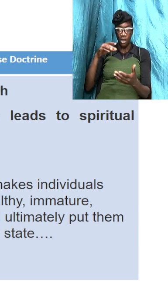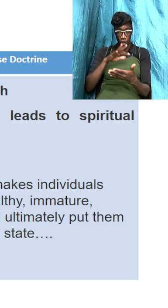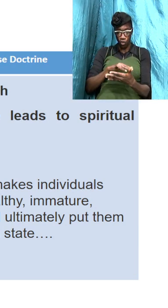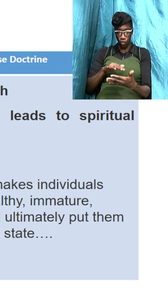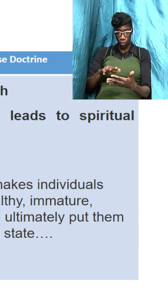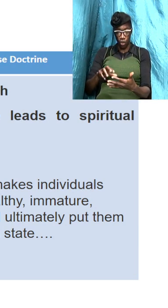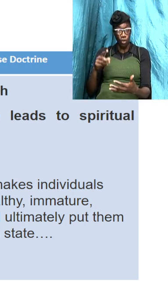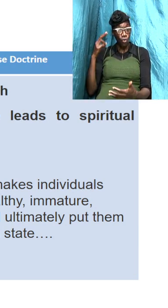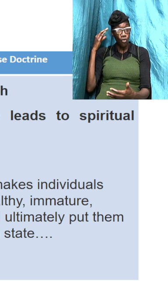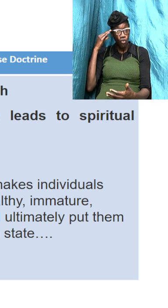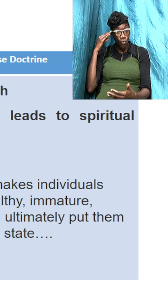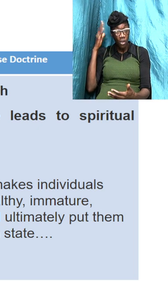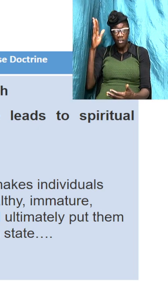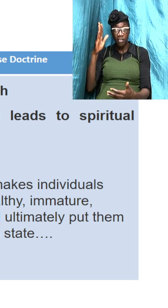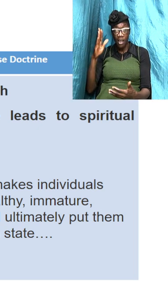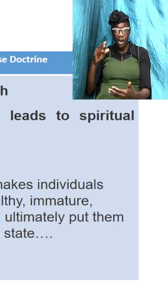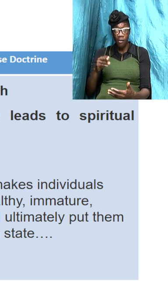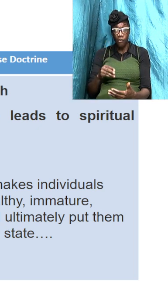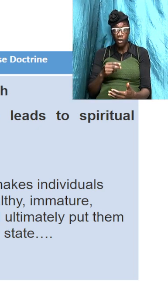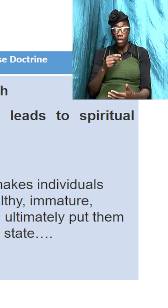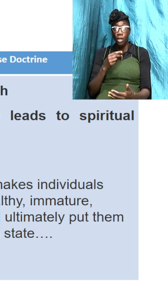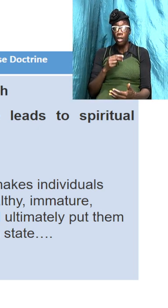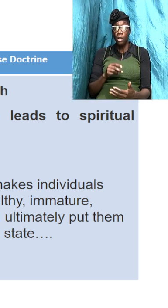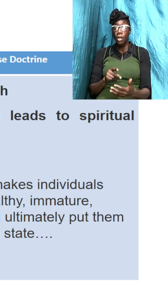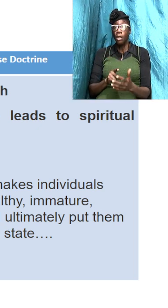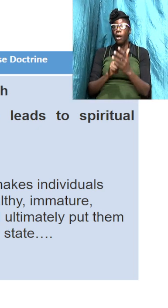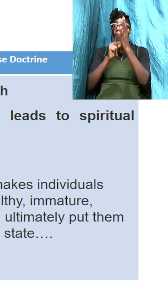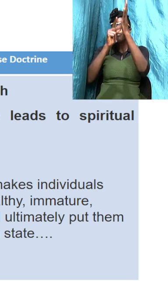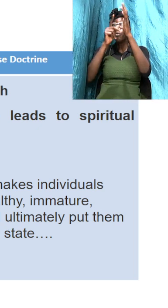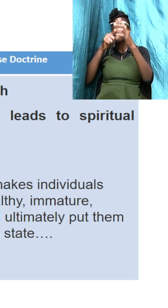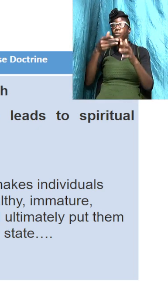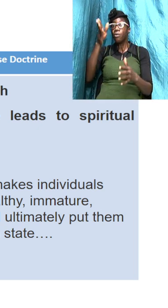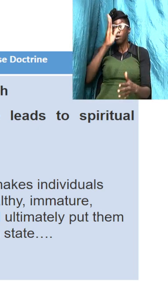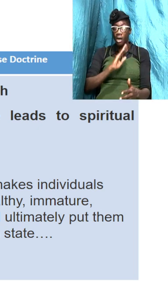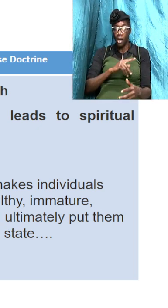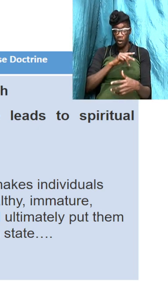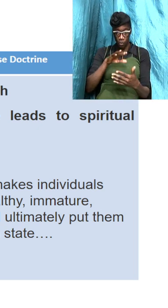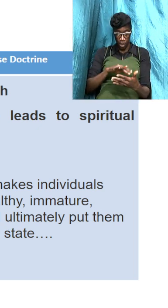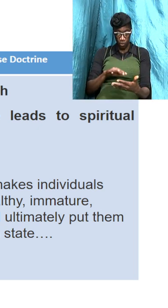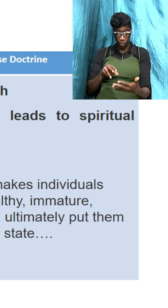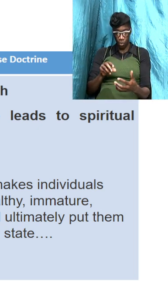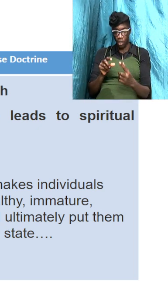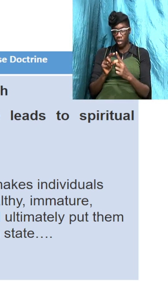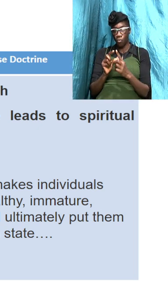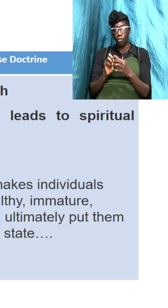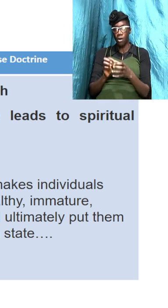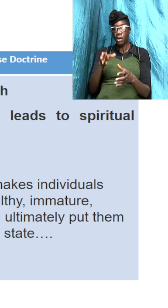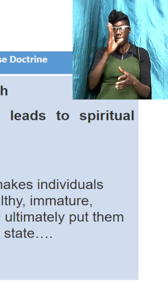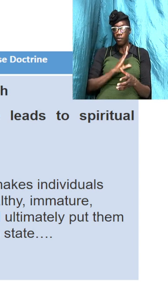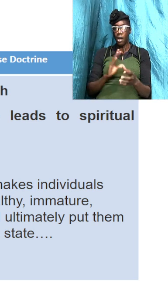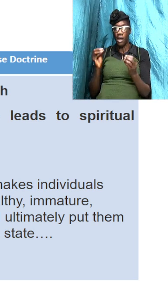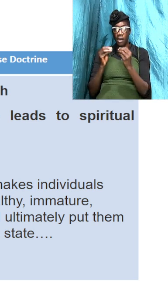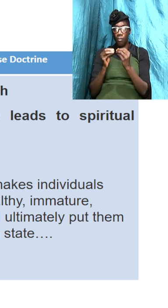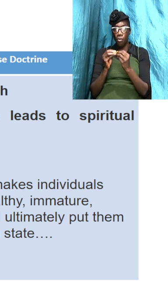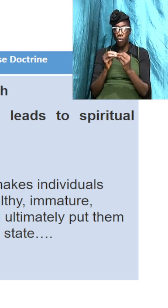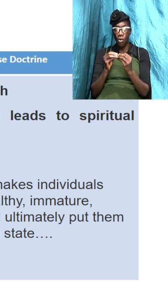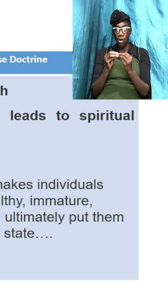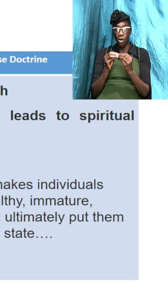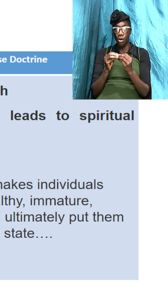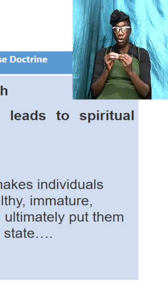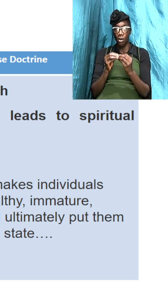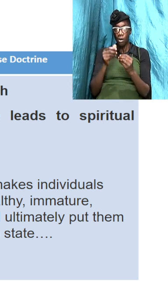unto God so when you study the word of God the more you study the word of God is the more because